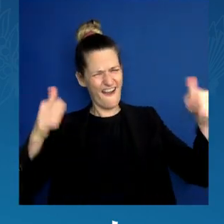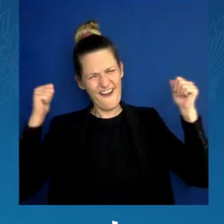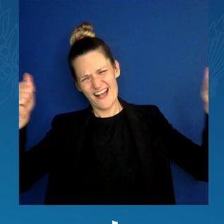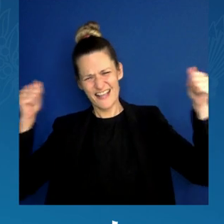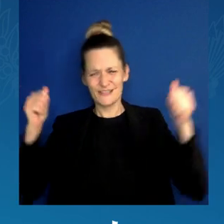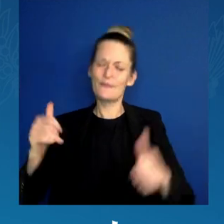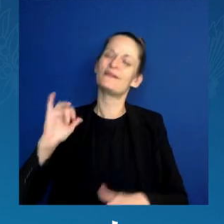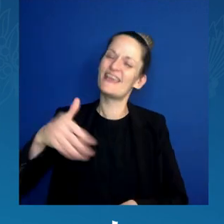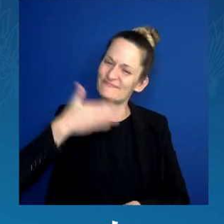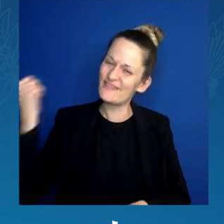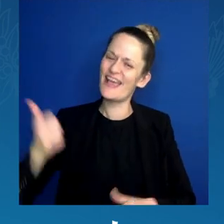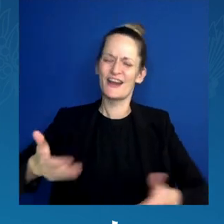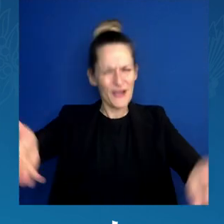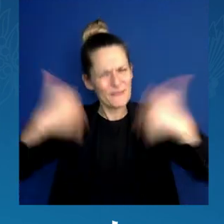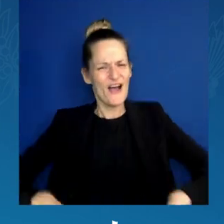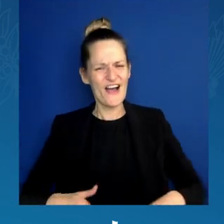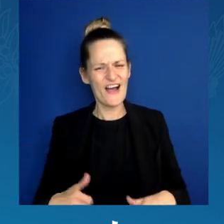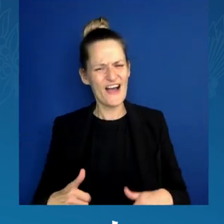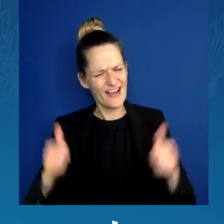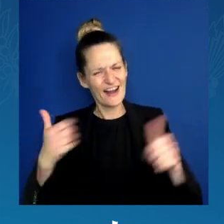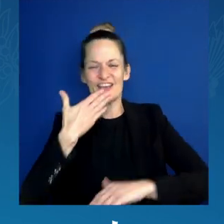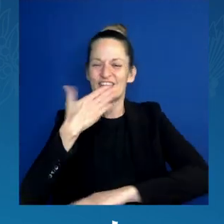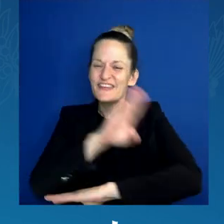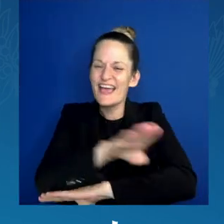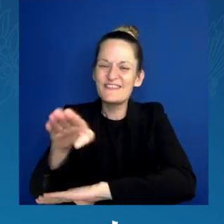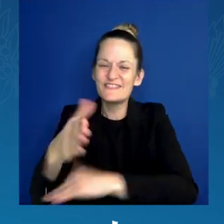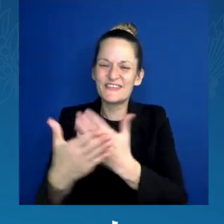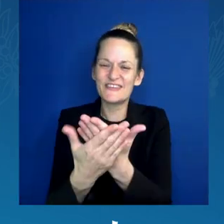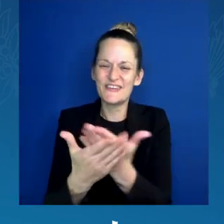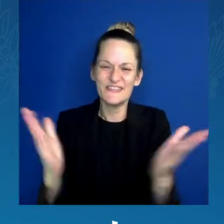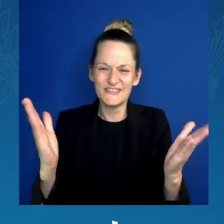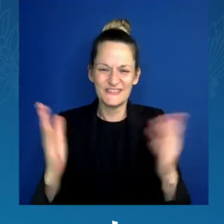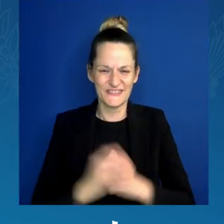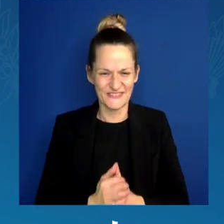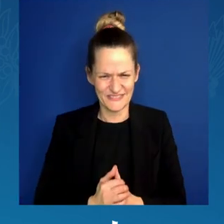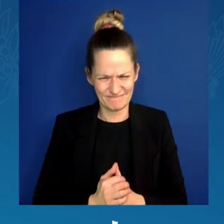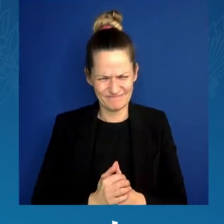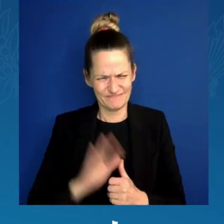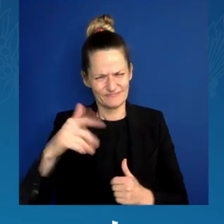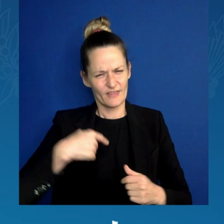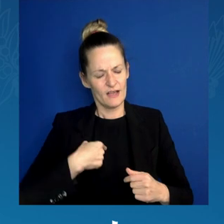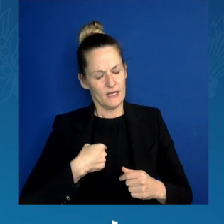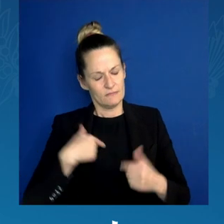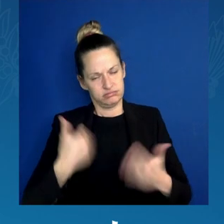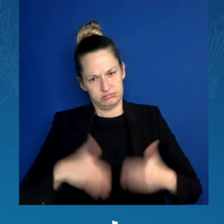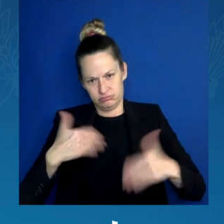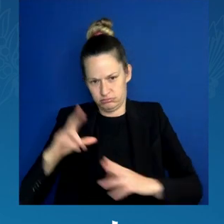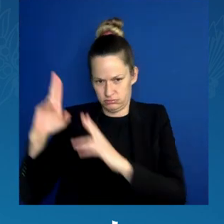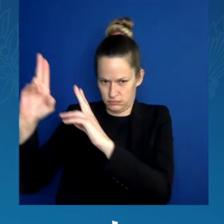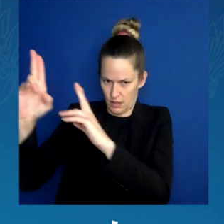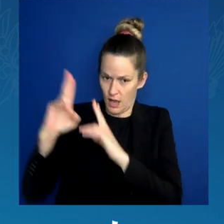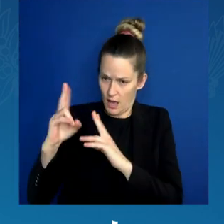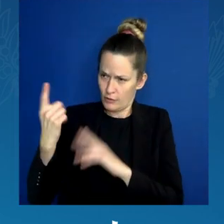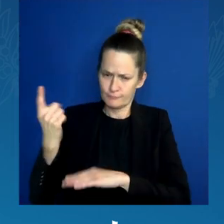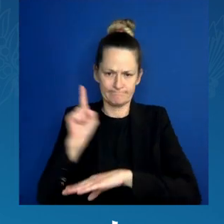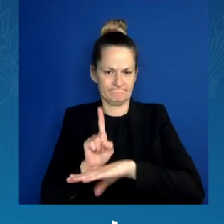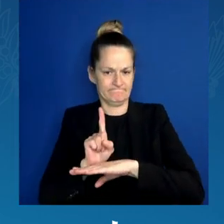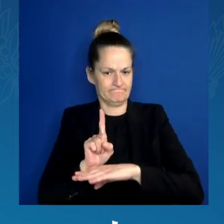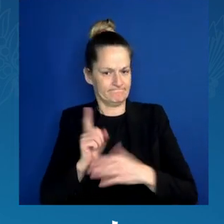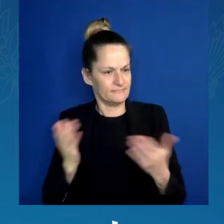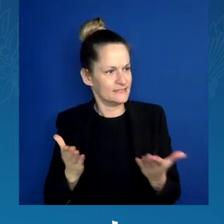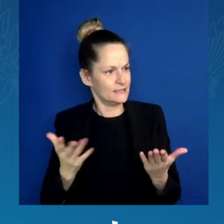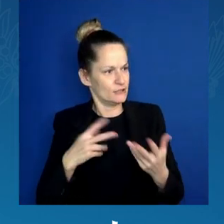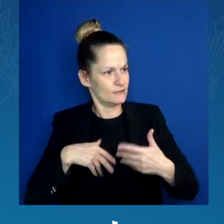Good afternoon. It is my esteem and illustrious honor to stand before you today. As a product of a single parent